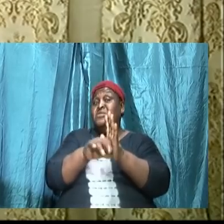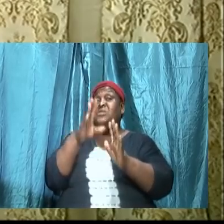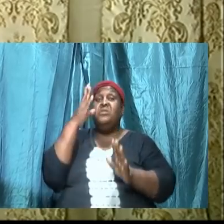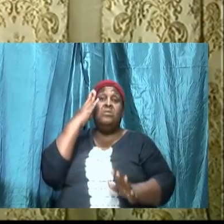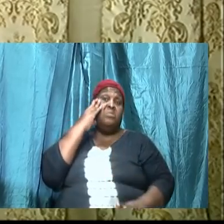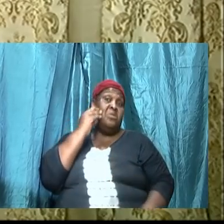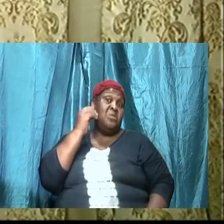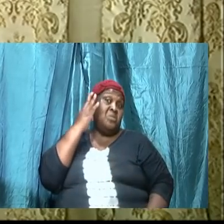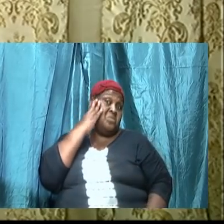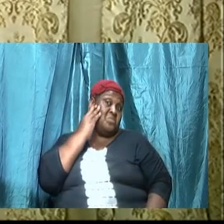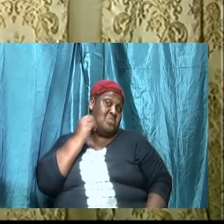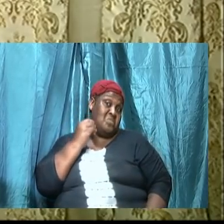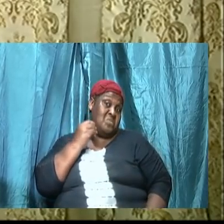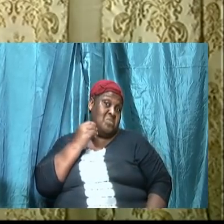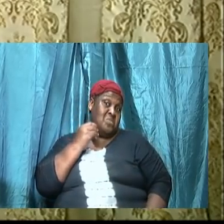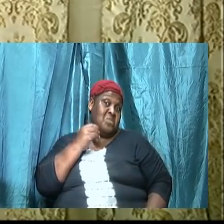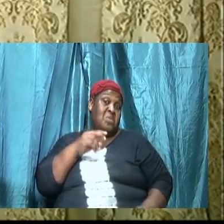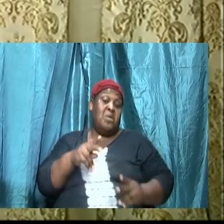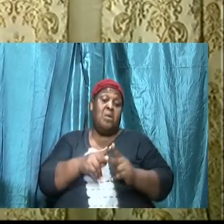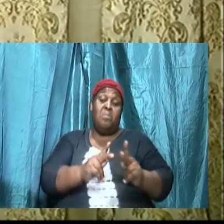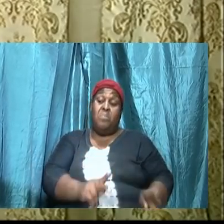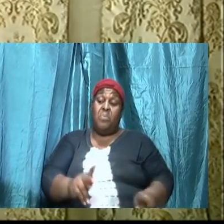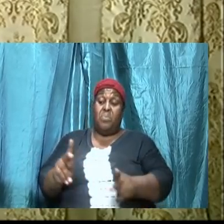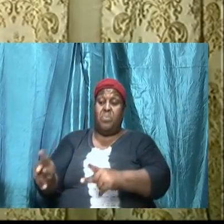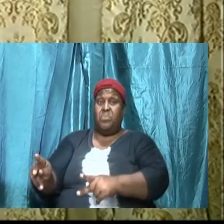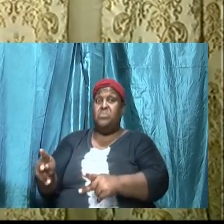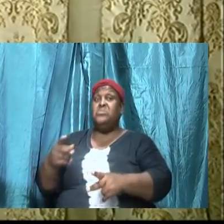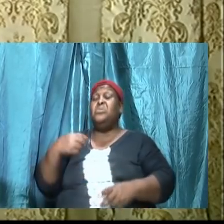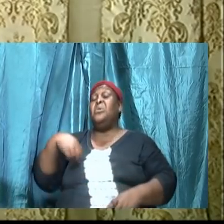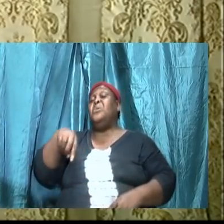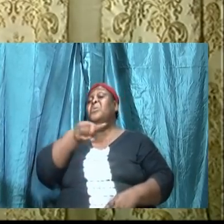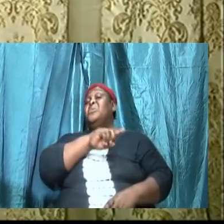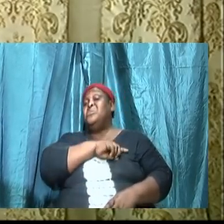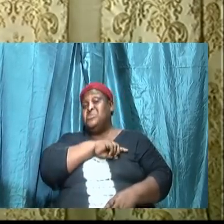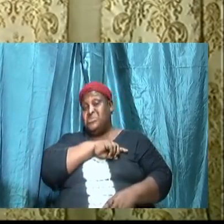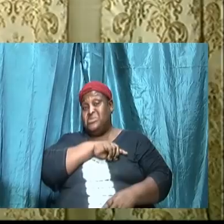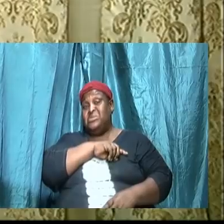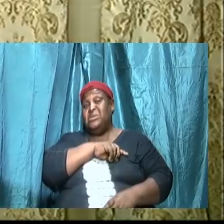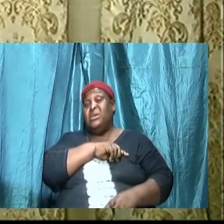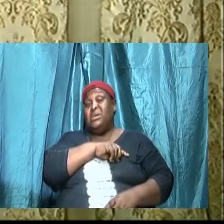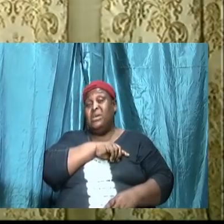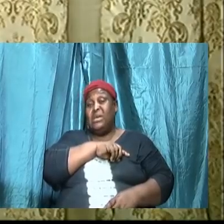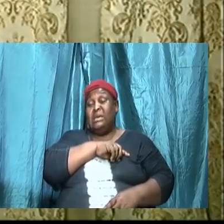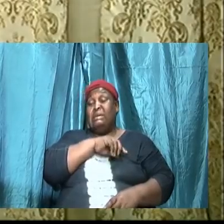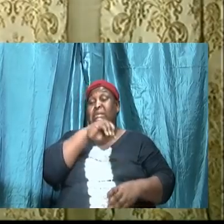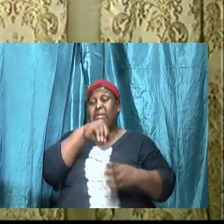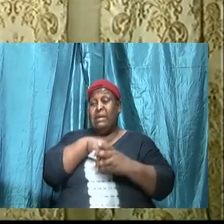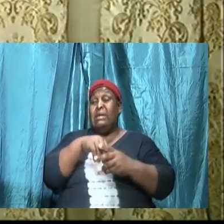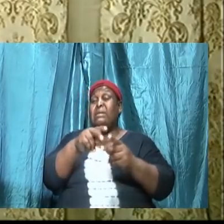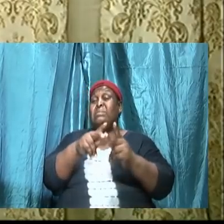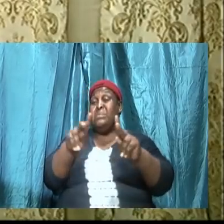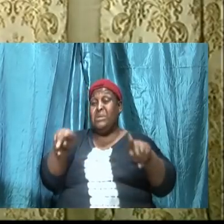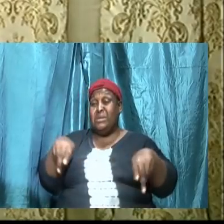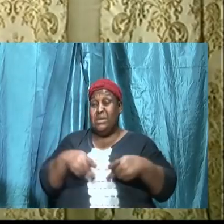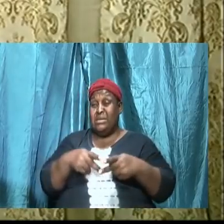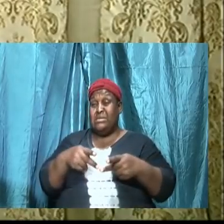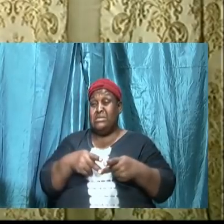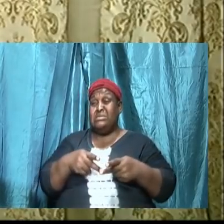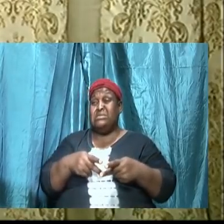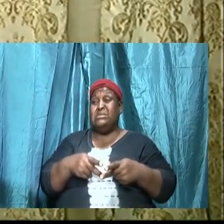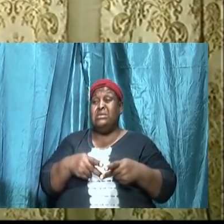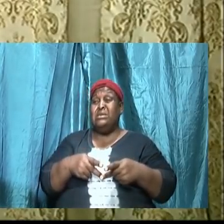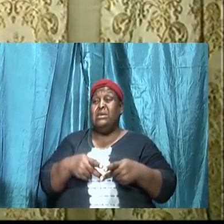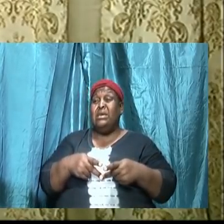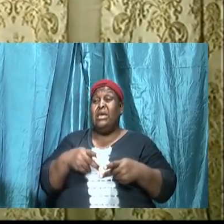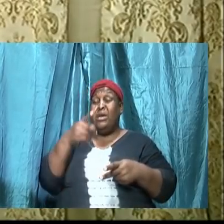places us in a race. And what is important is for us to run this